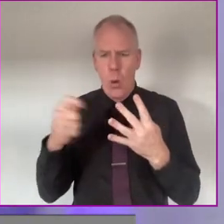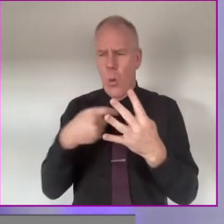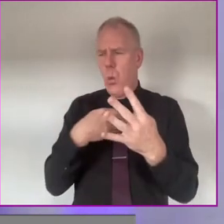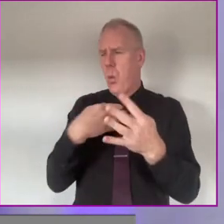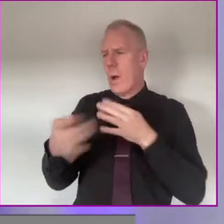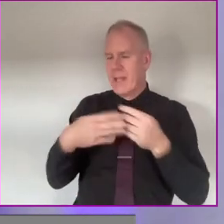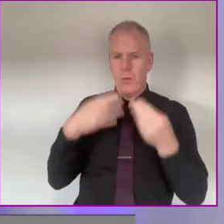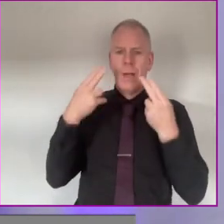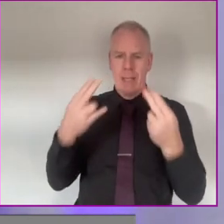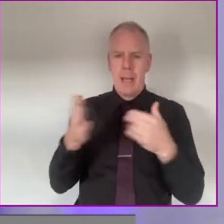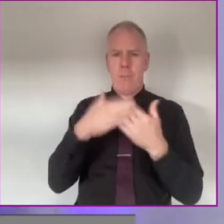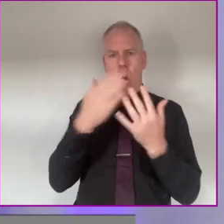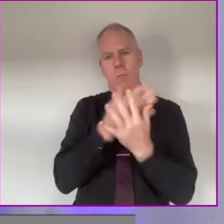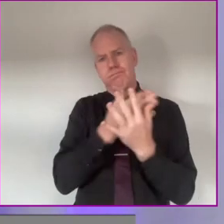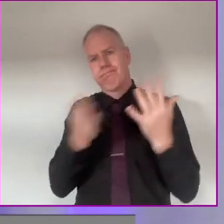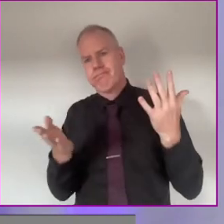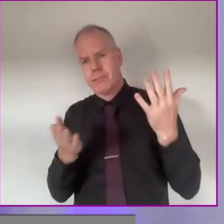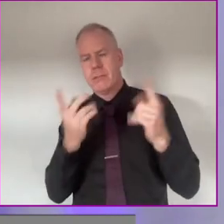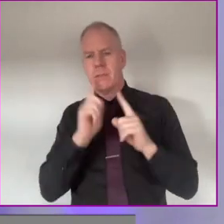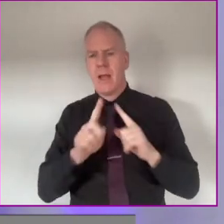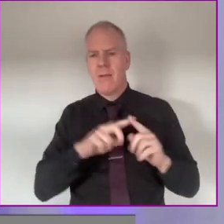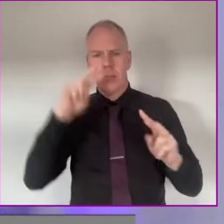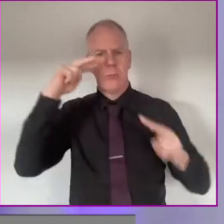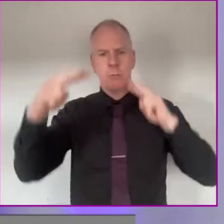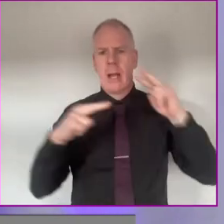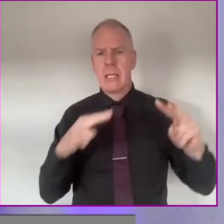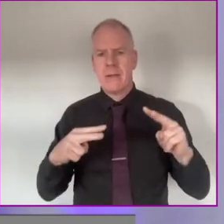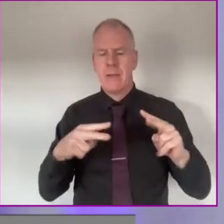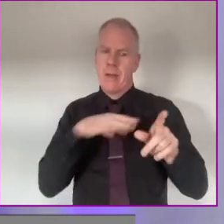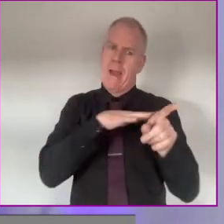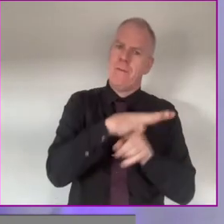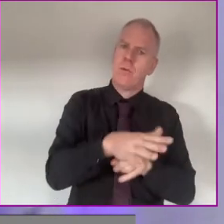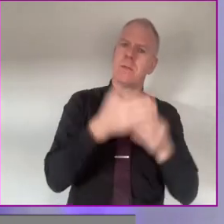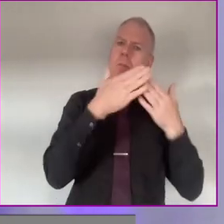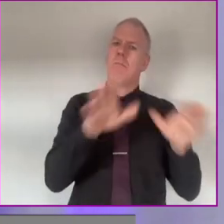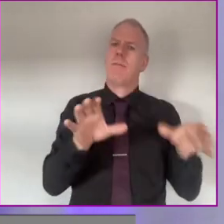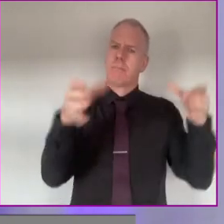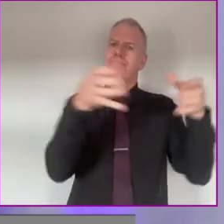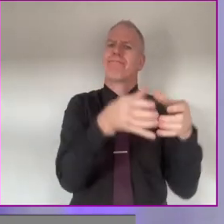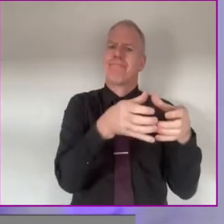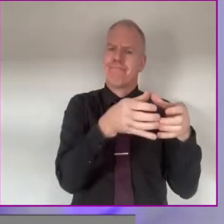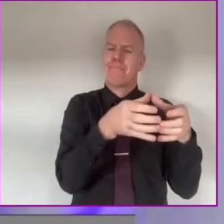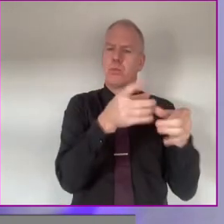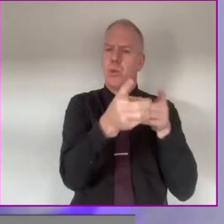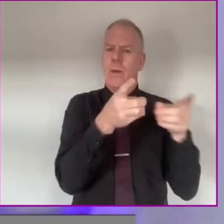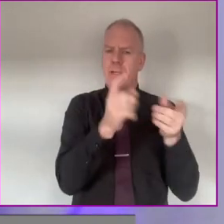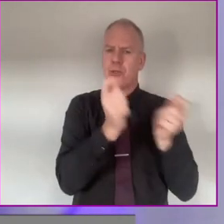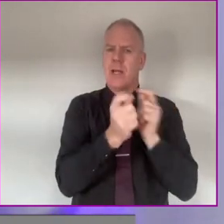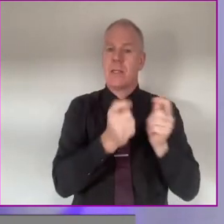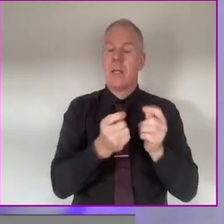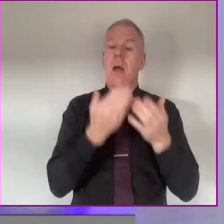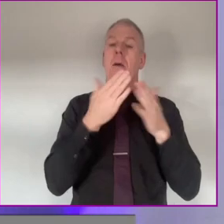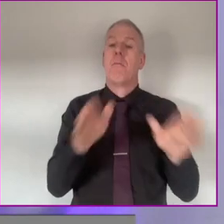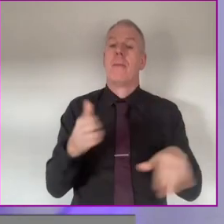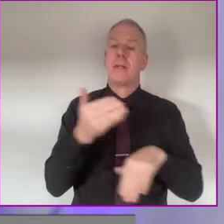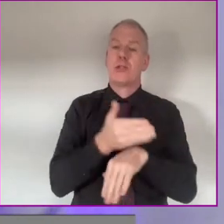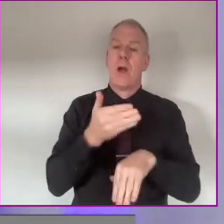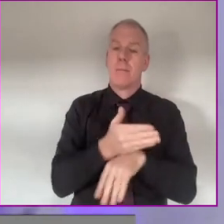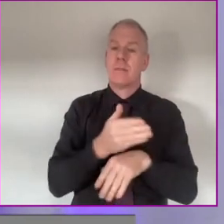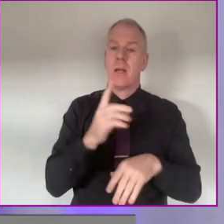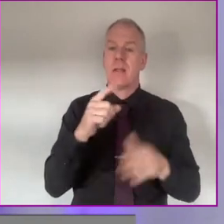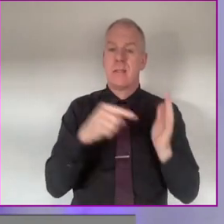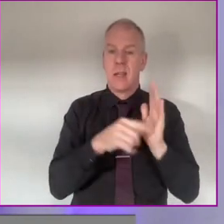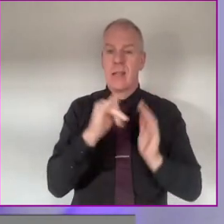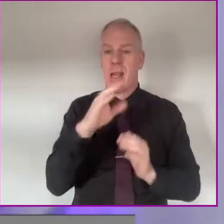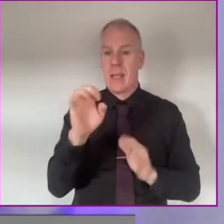LGBT, whatever it is, we need a much more diverse perspective guiding our public institutions. And publicjobs